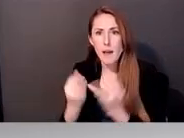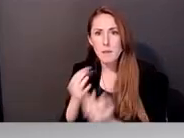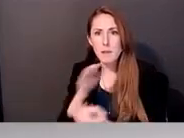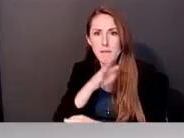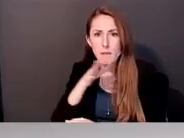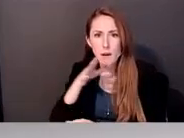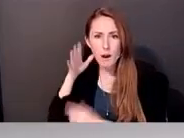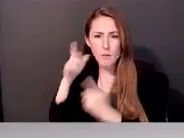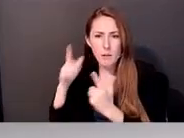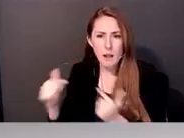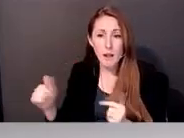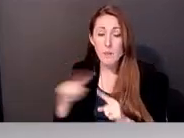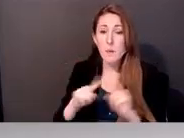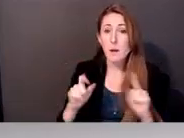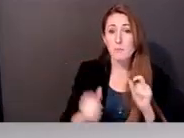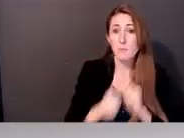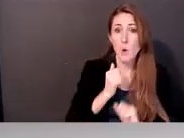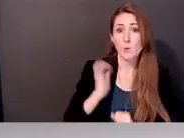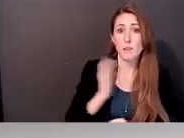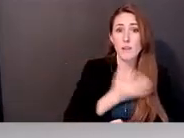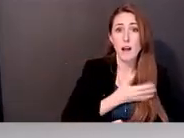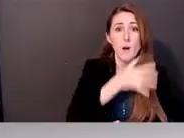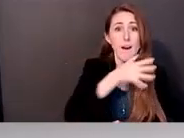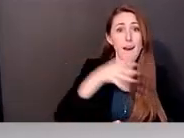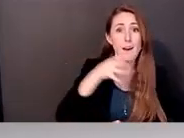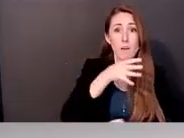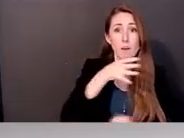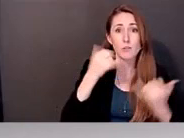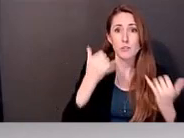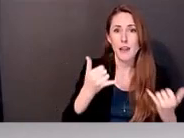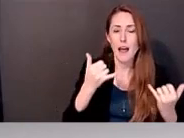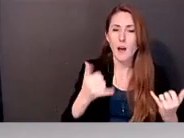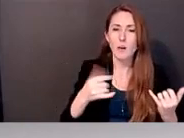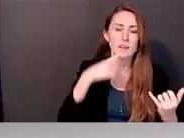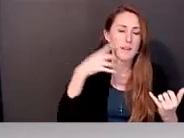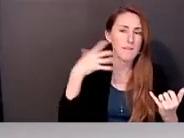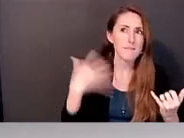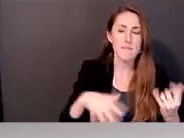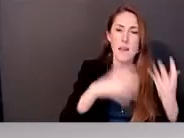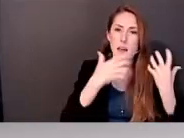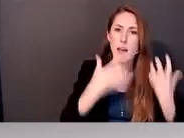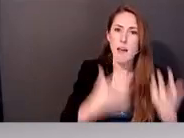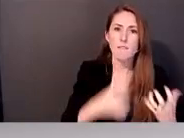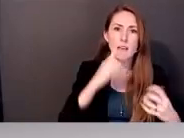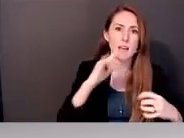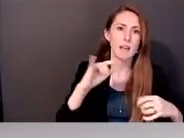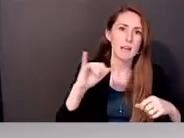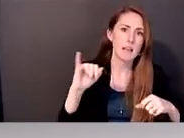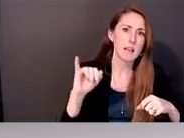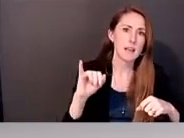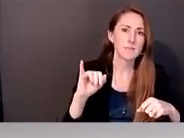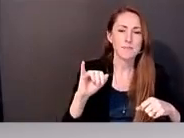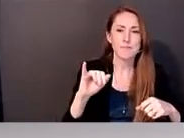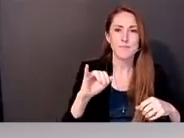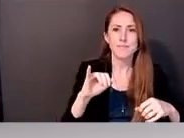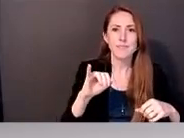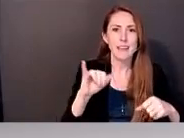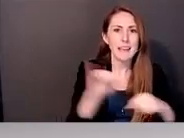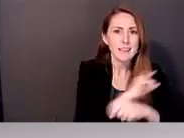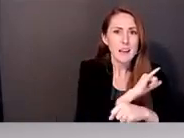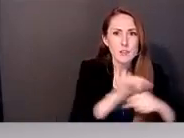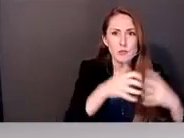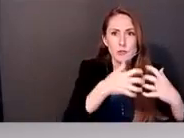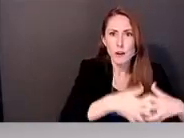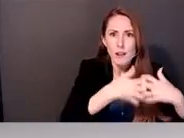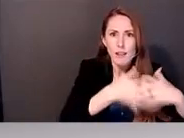of our agriculture now is very industrialized and corporatized. Um, and so when we